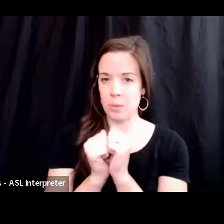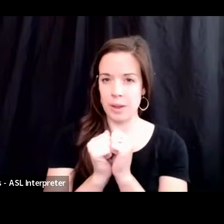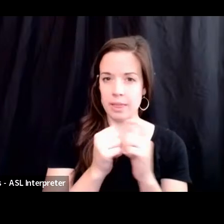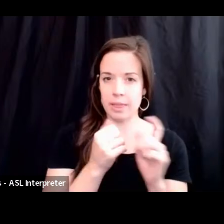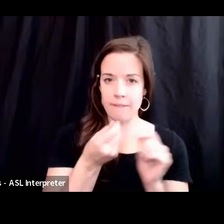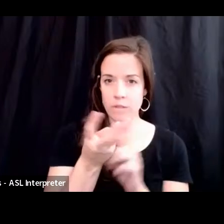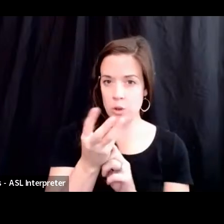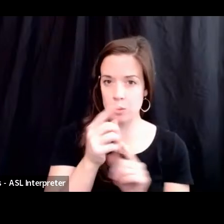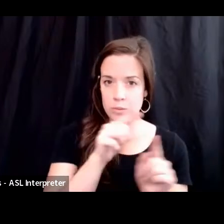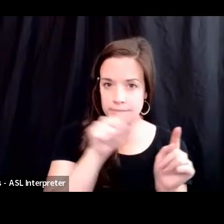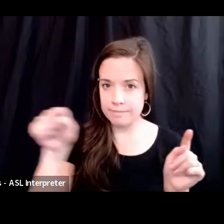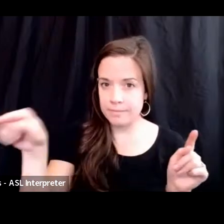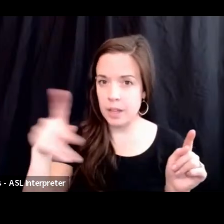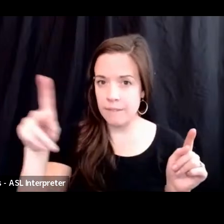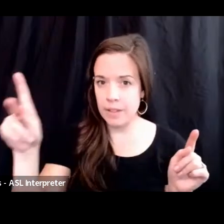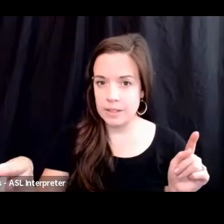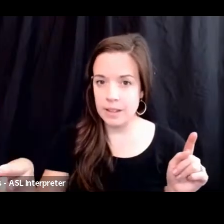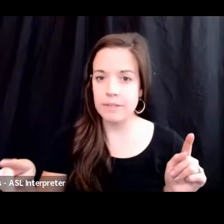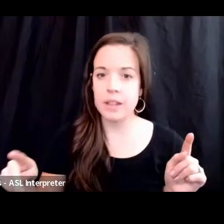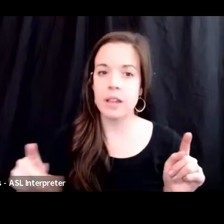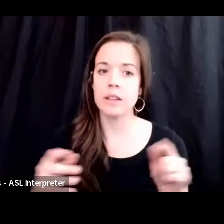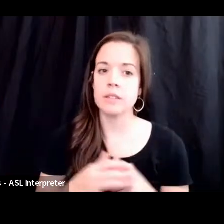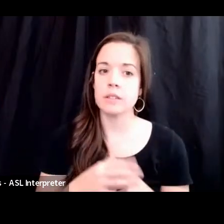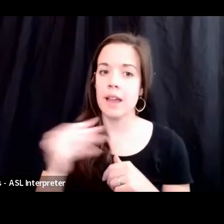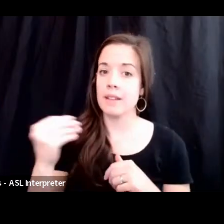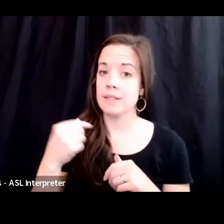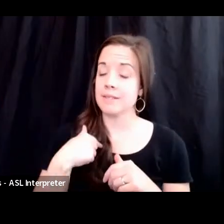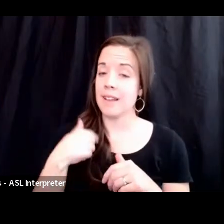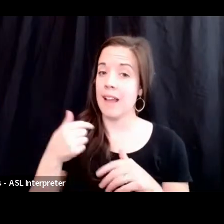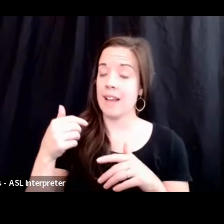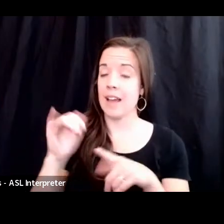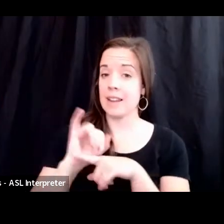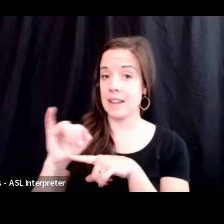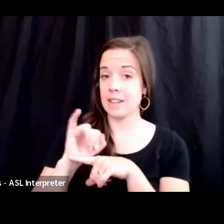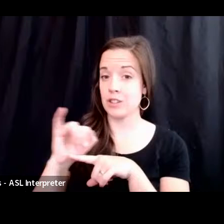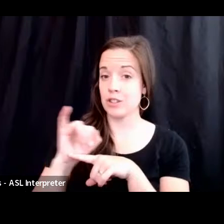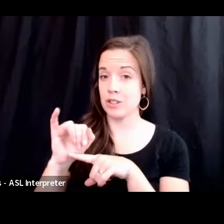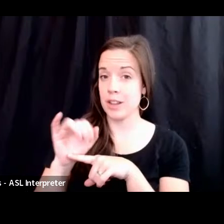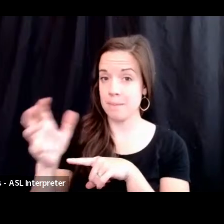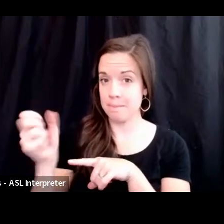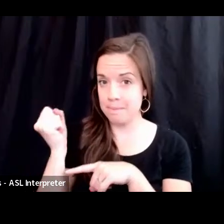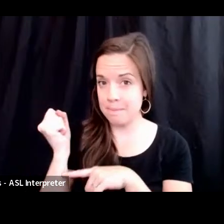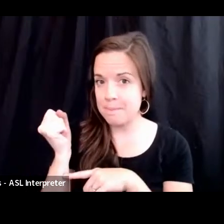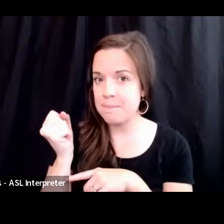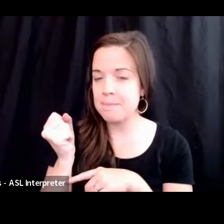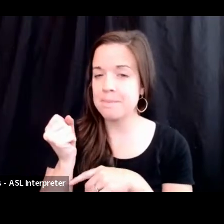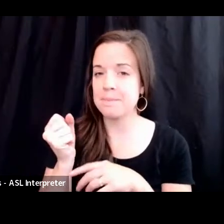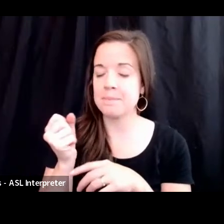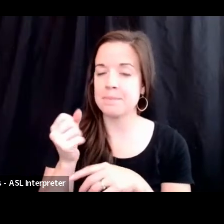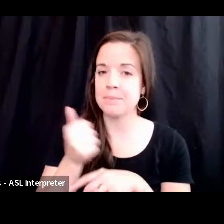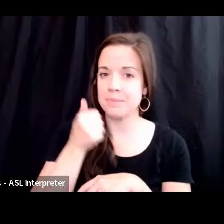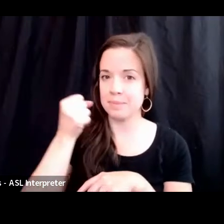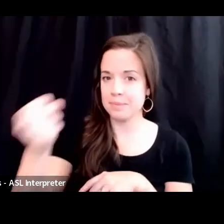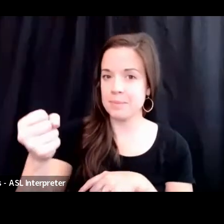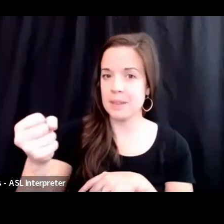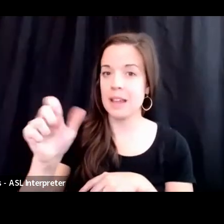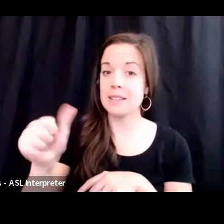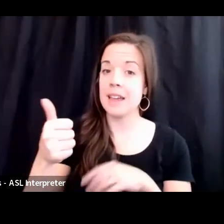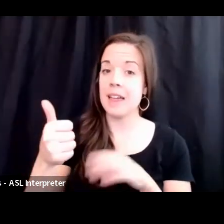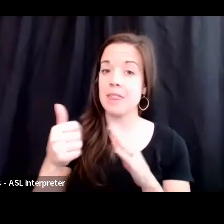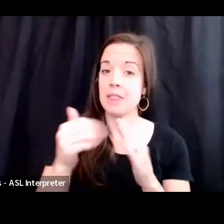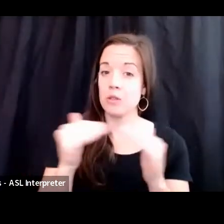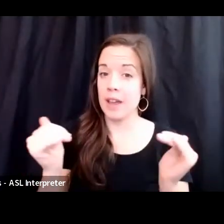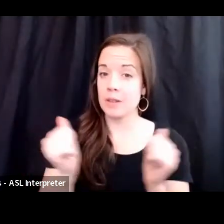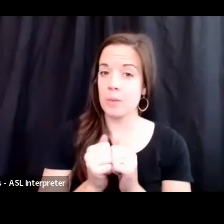in Philadelphia. And I got an internship in 10th grade with the